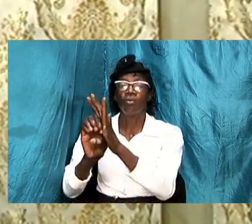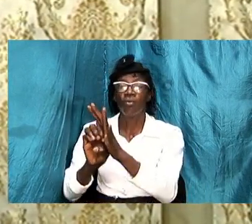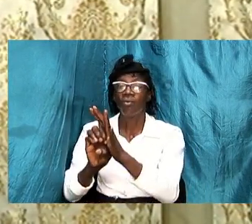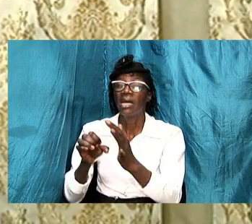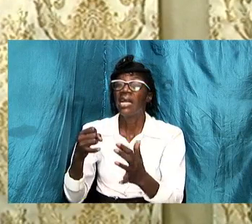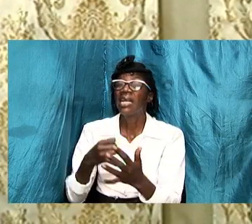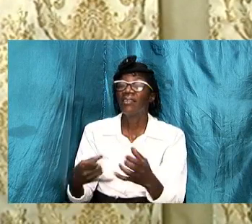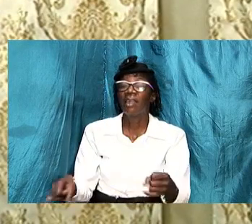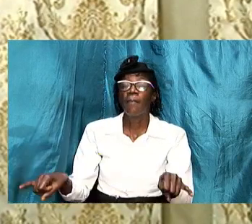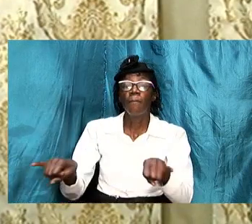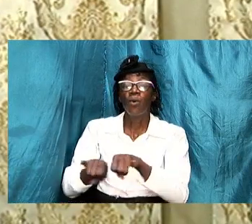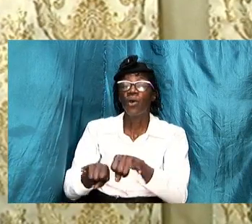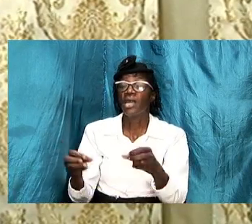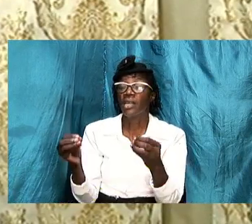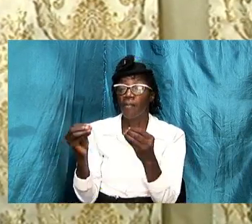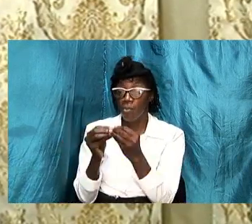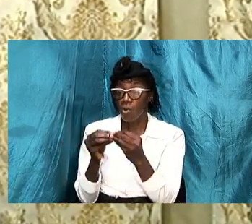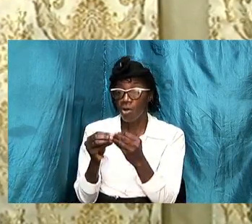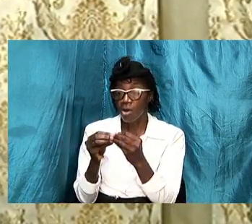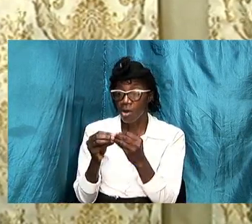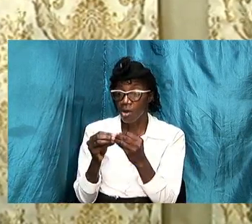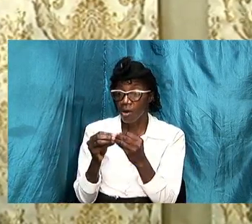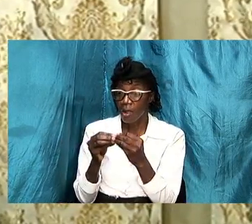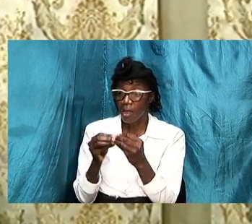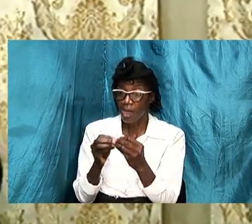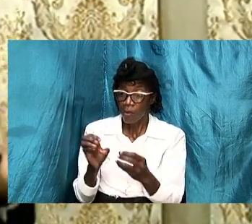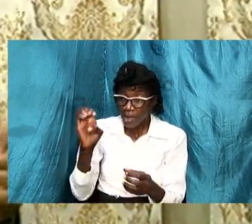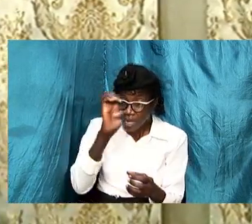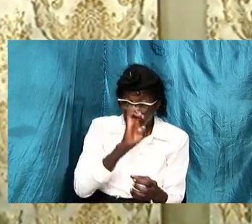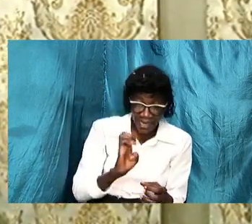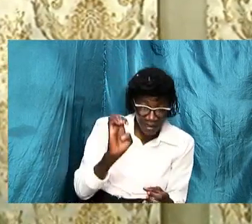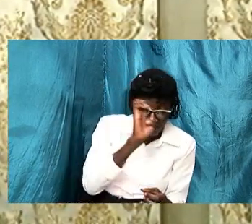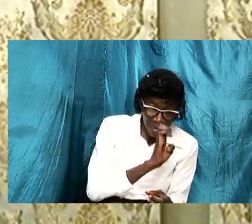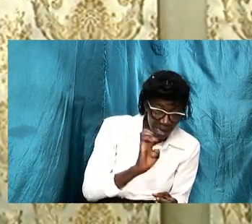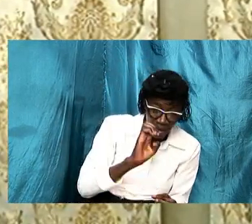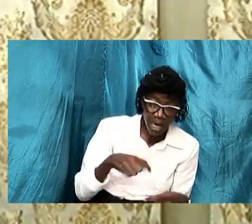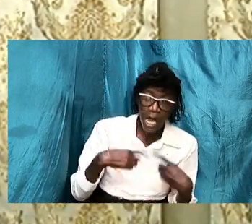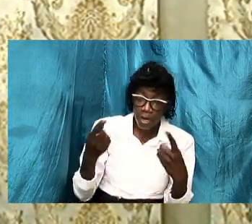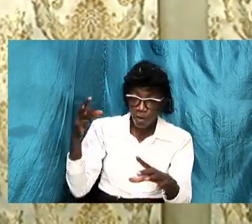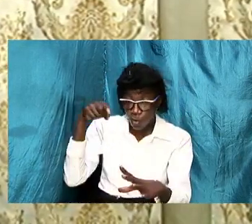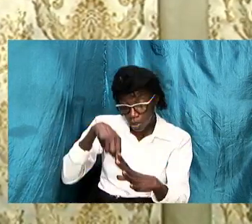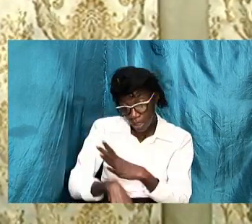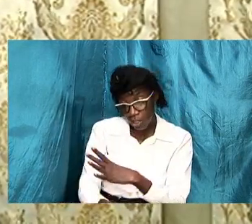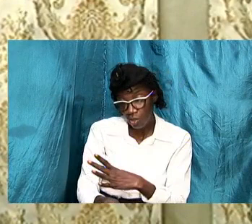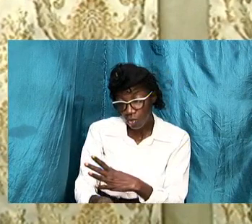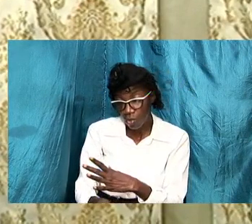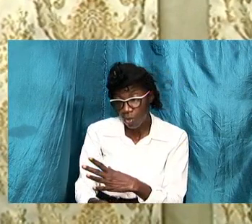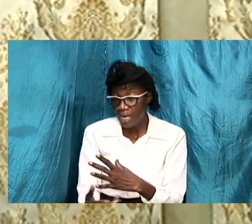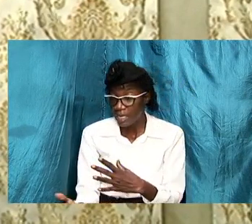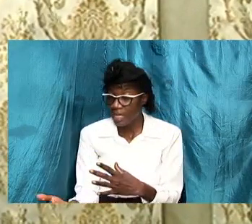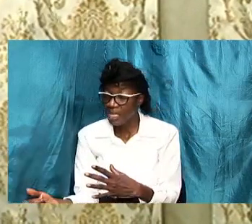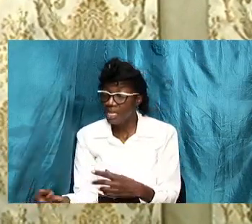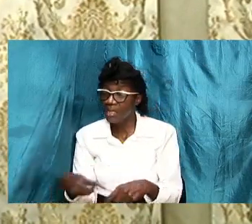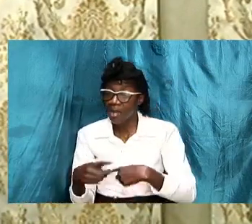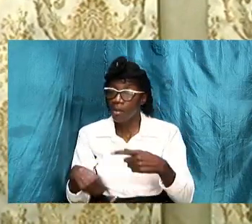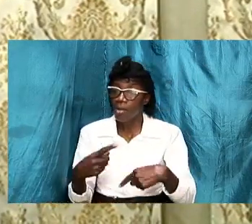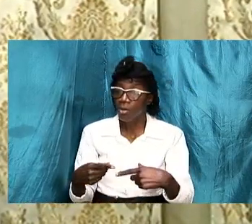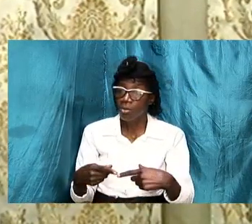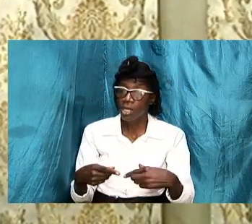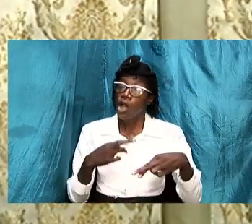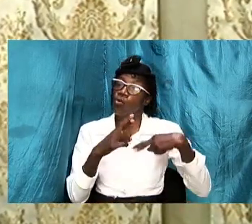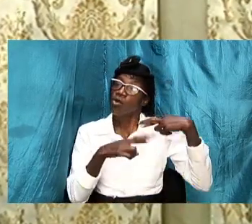and the more we examine the more we go into delve into issues relating to